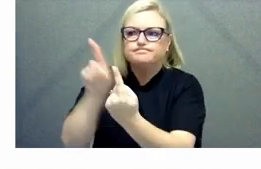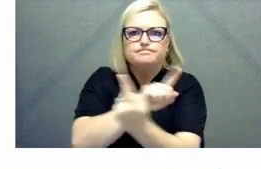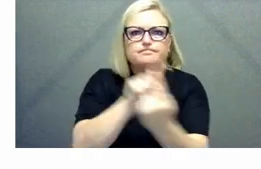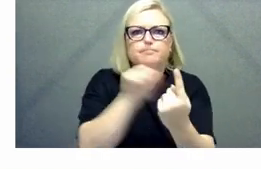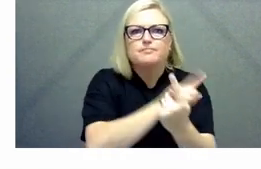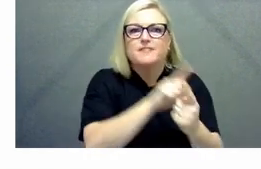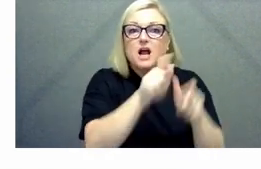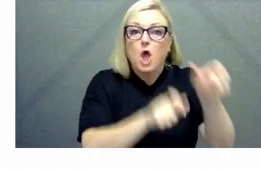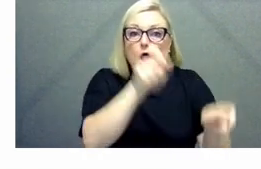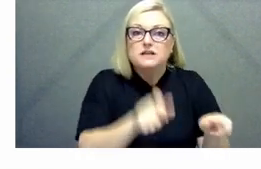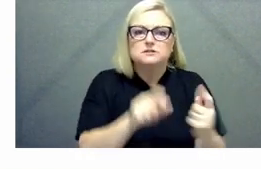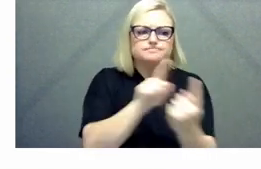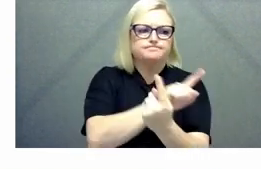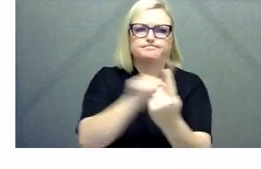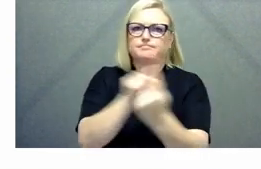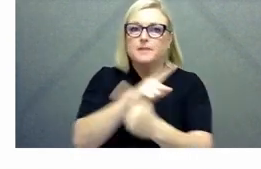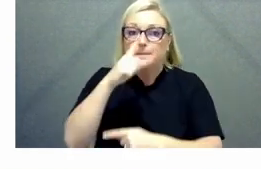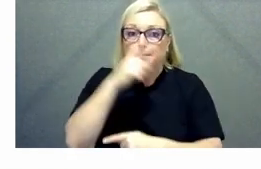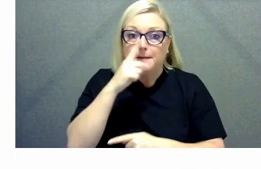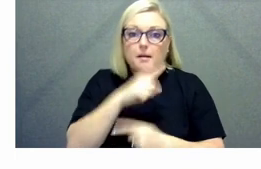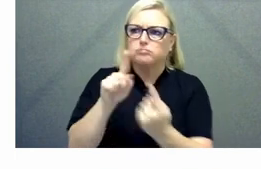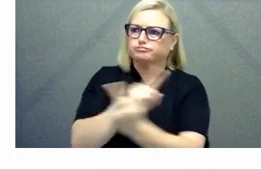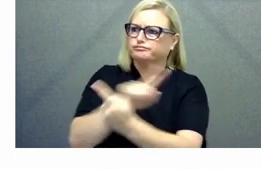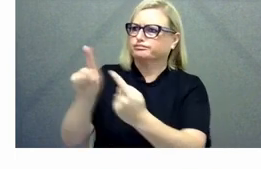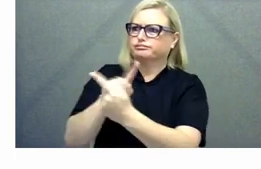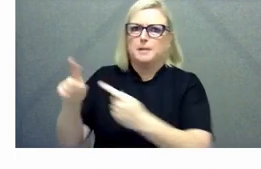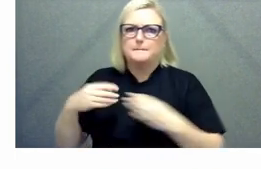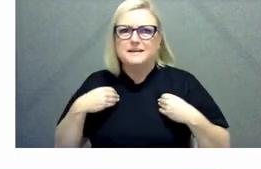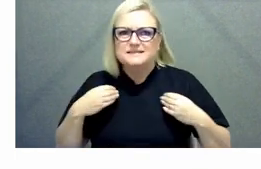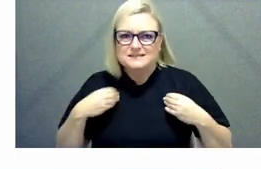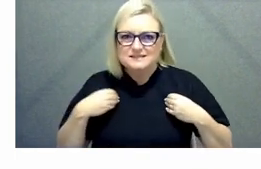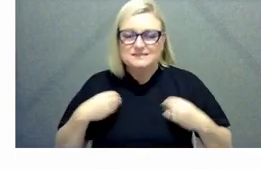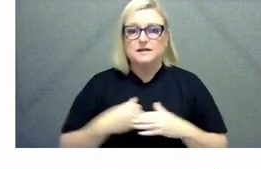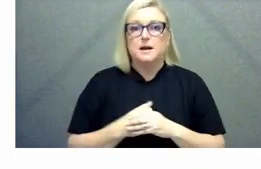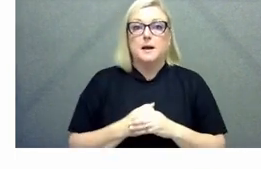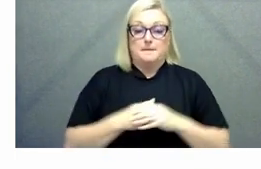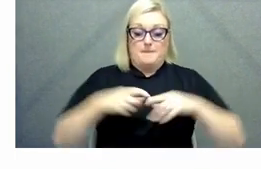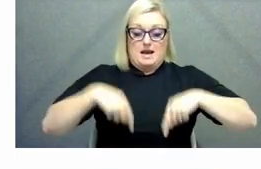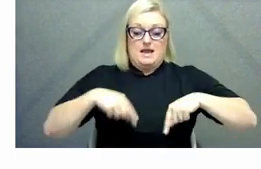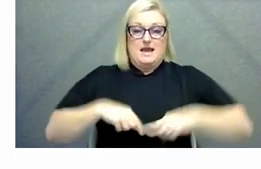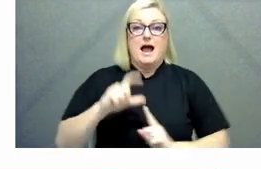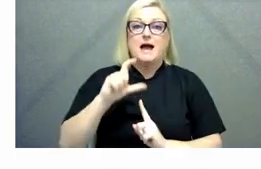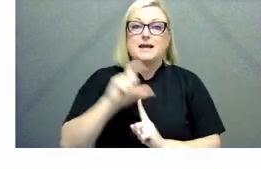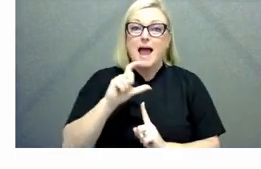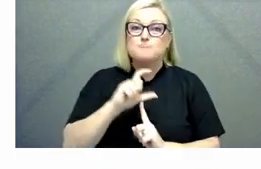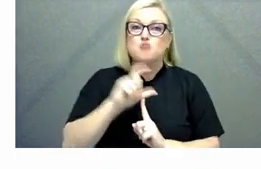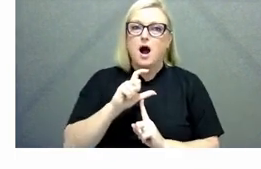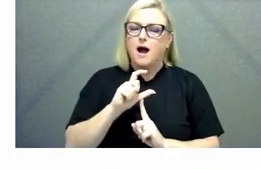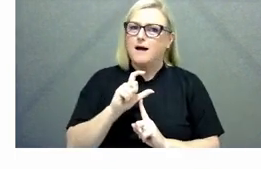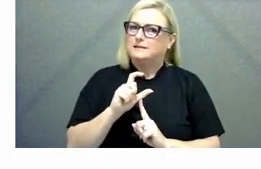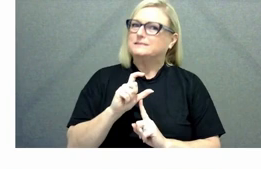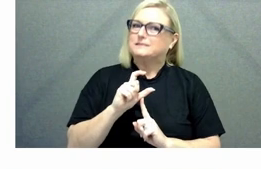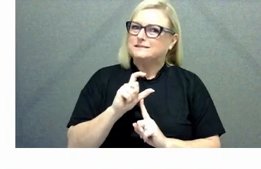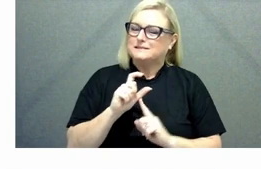effective way for us here in queensland though it's a bit of an interesting uh dilemma that we have uh when i joined